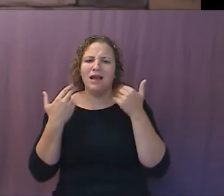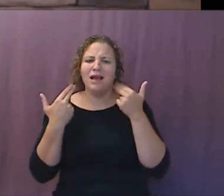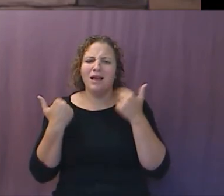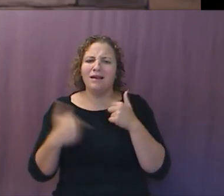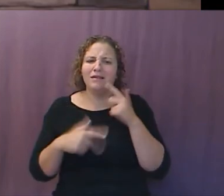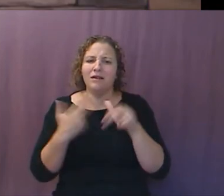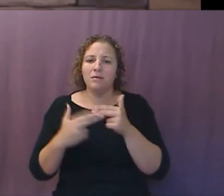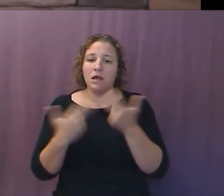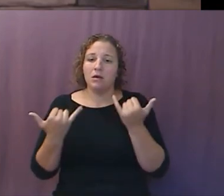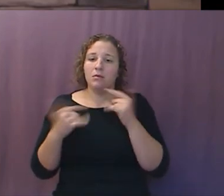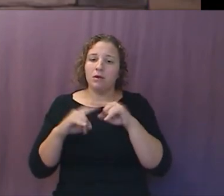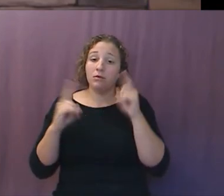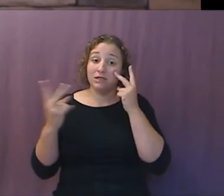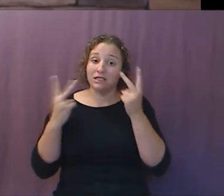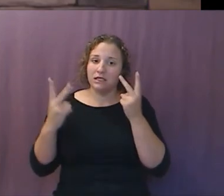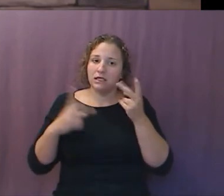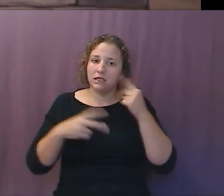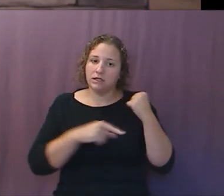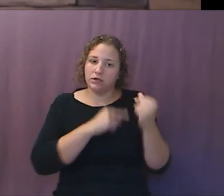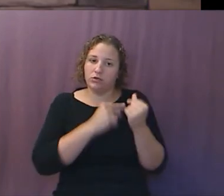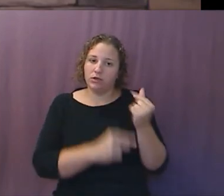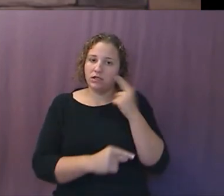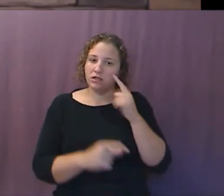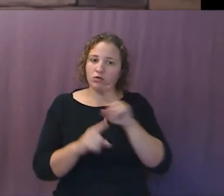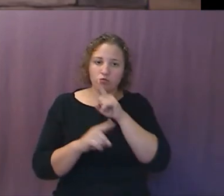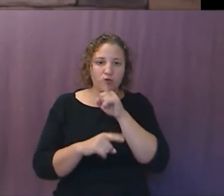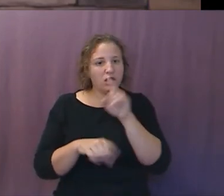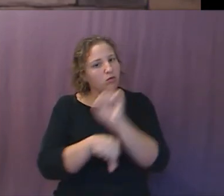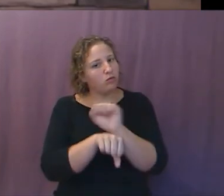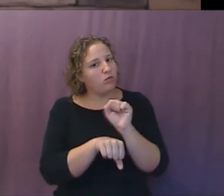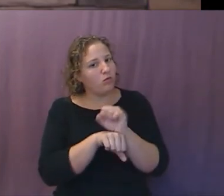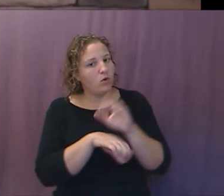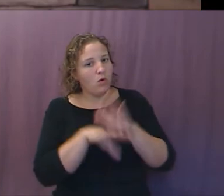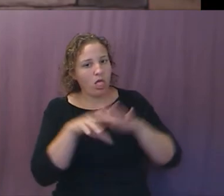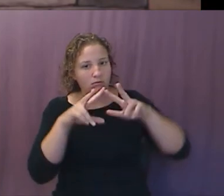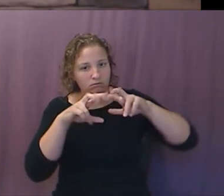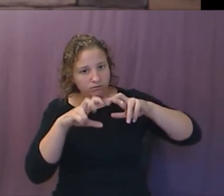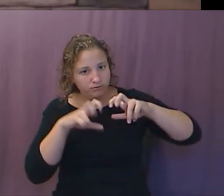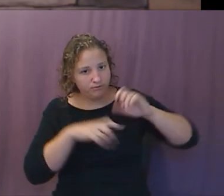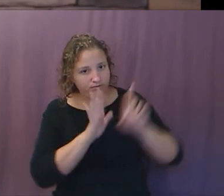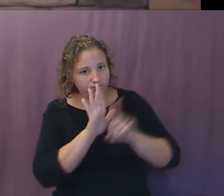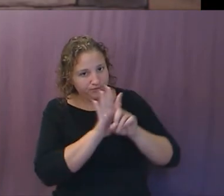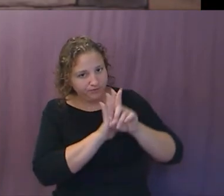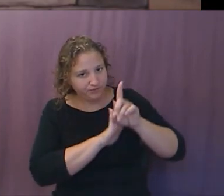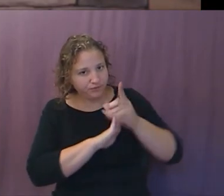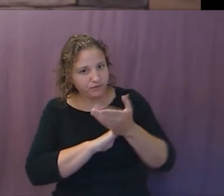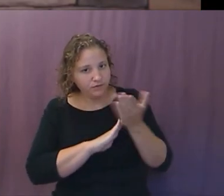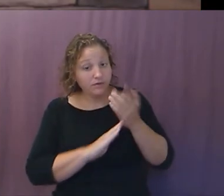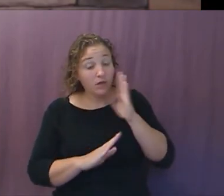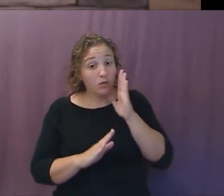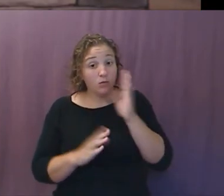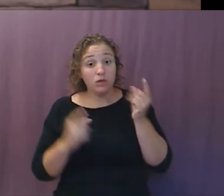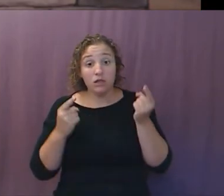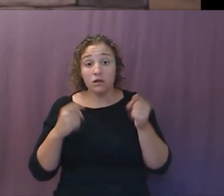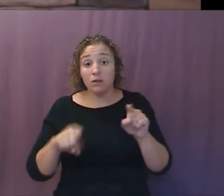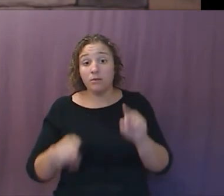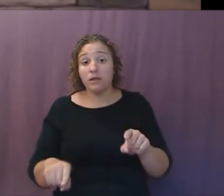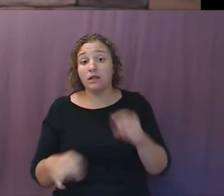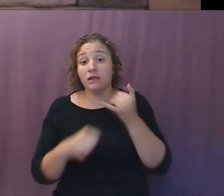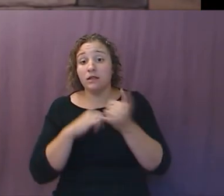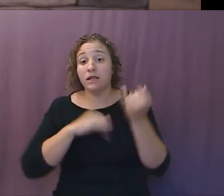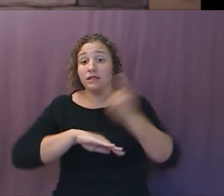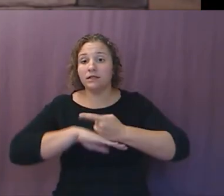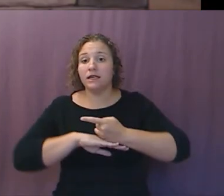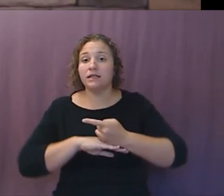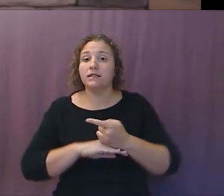in our generation is they are actively working on the very thing that we were told would come in the last days and remember, this gets rolled